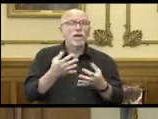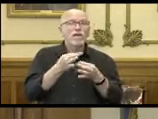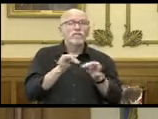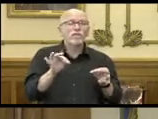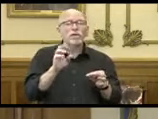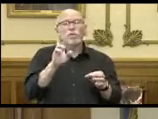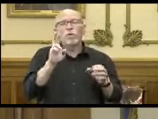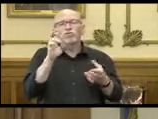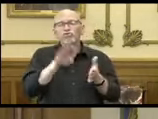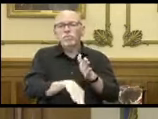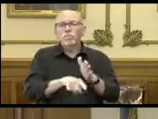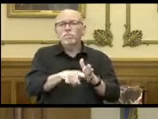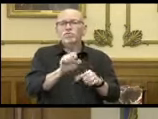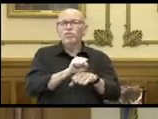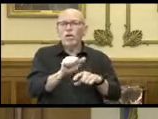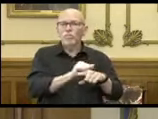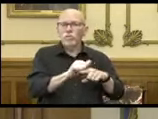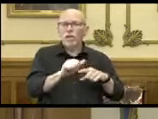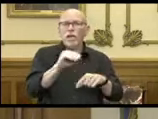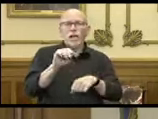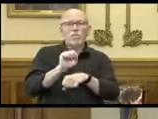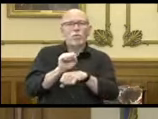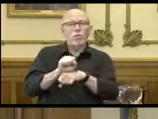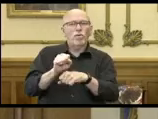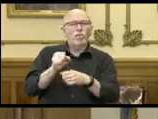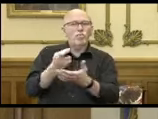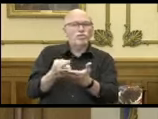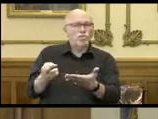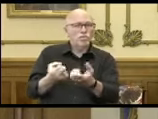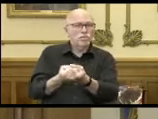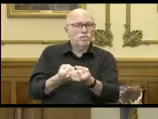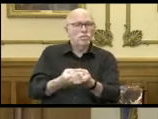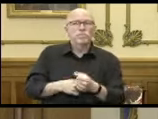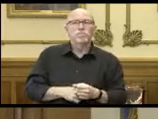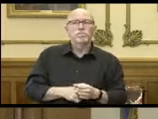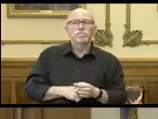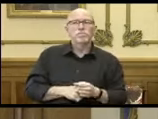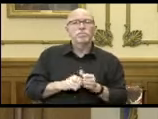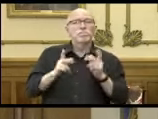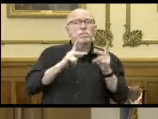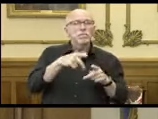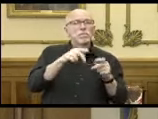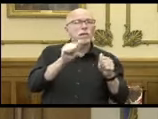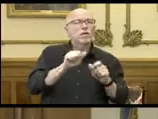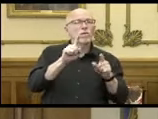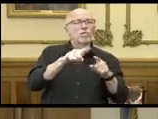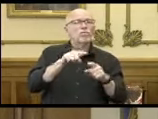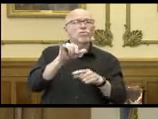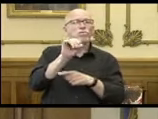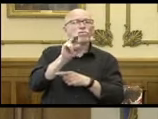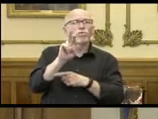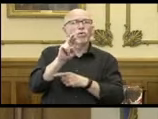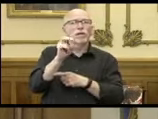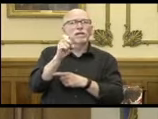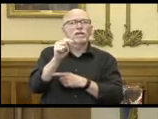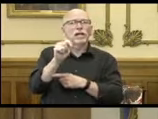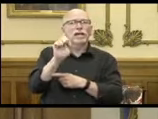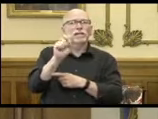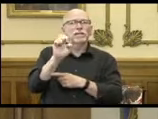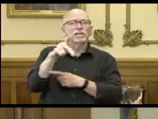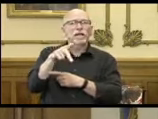free job training and employer resources, individuals may go to yournextstepin